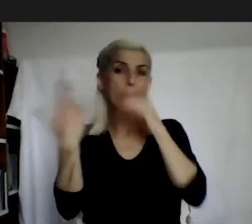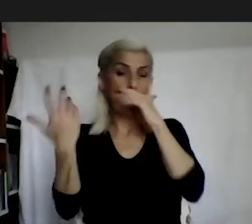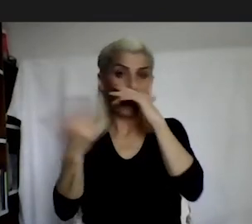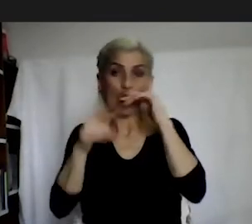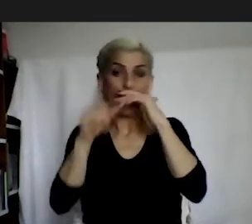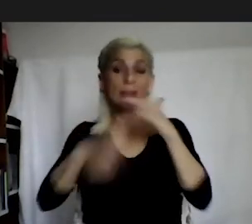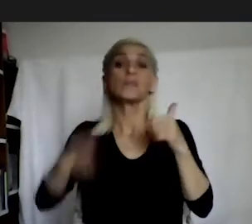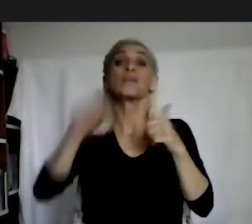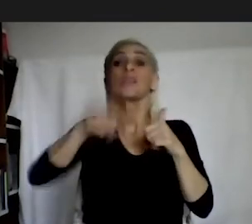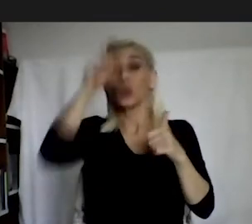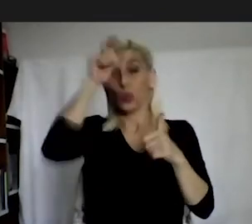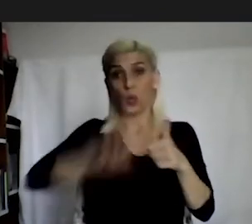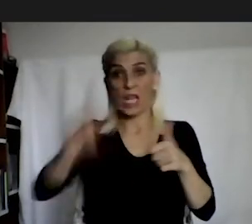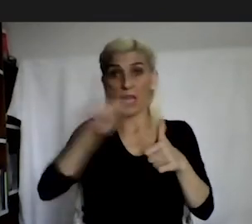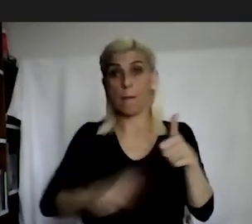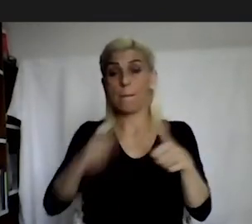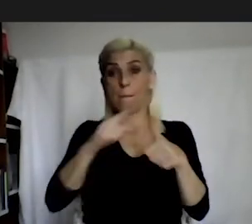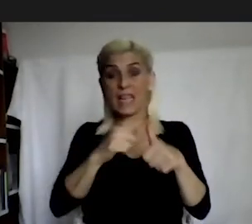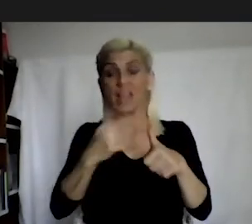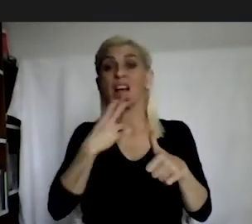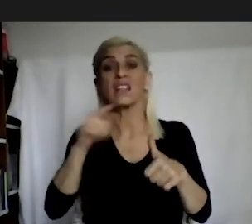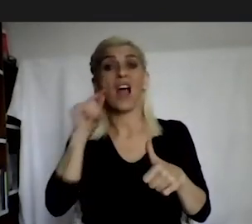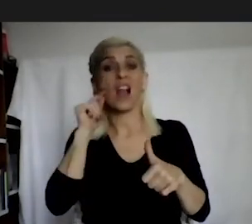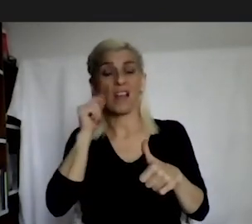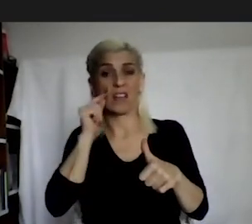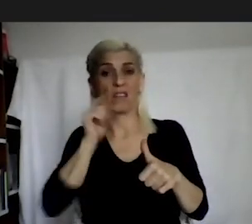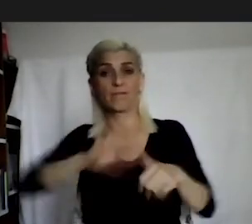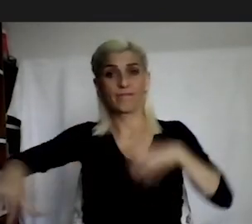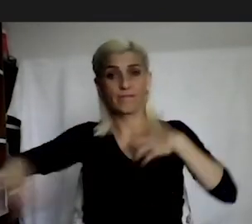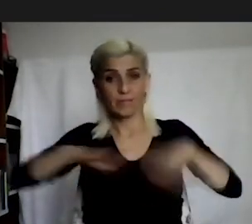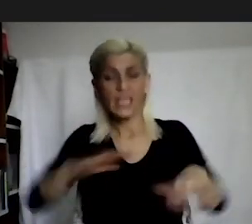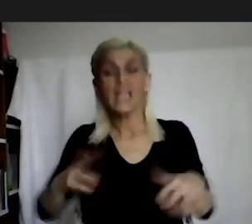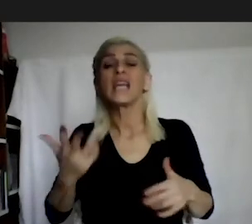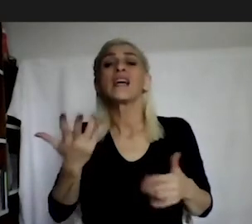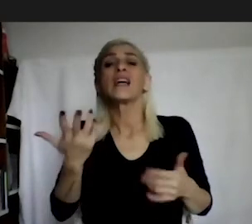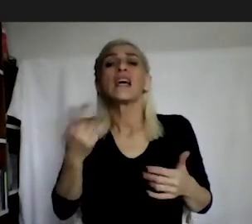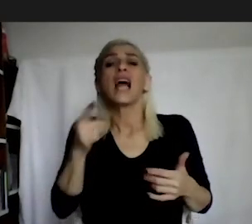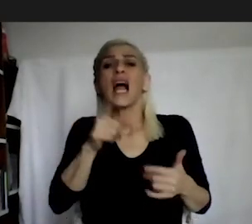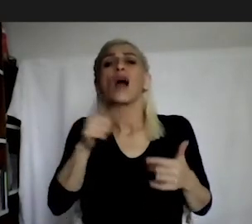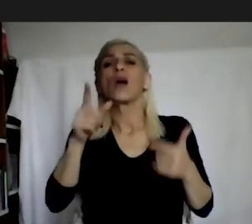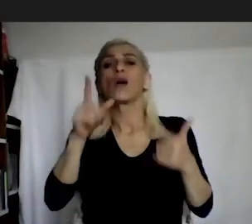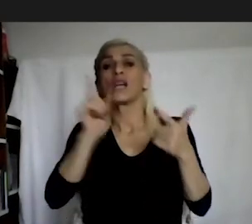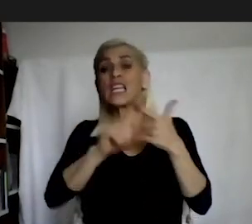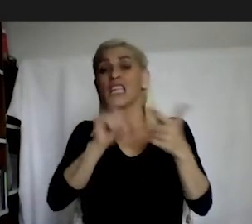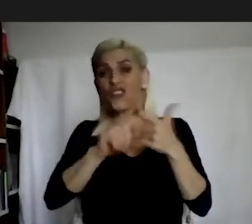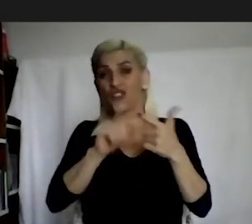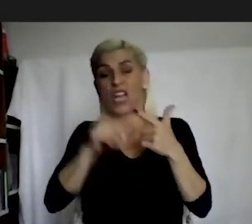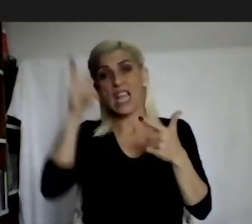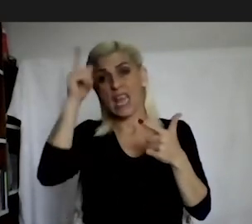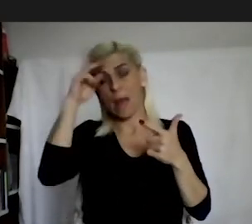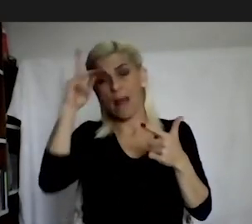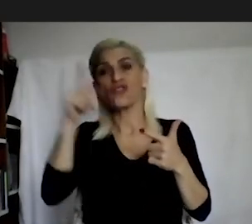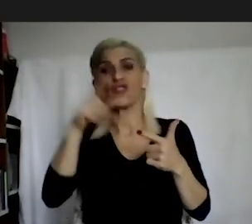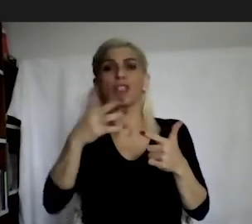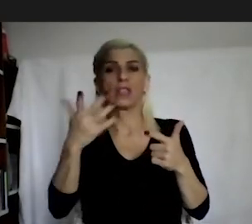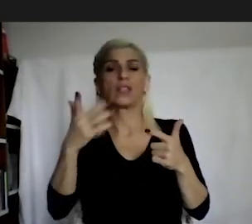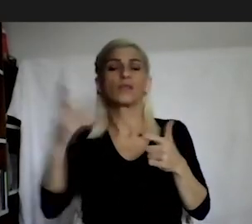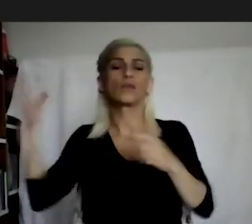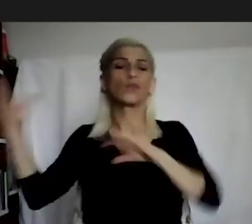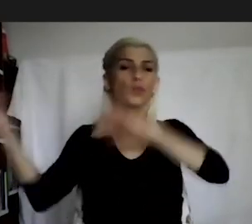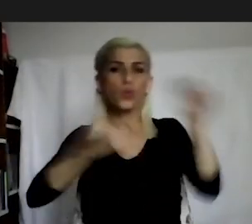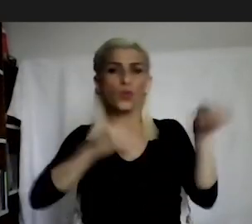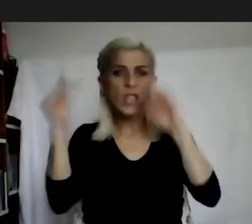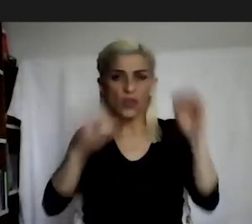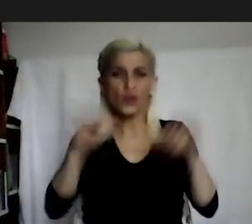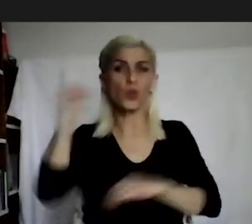and prejudices against sexual identity. In the second place, xenophobia, including of course the migrants. in